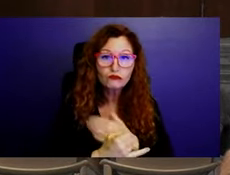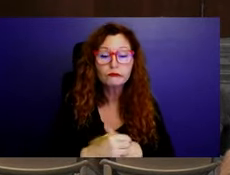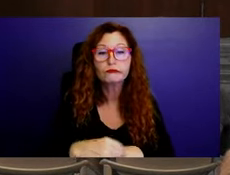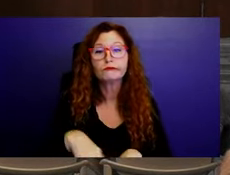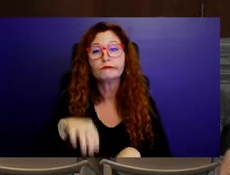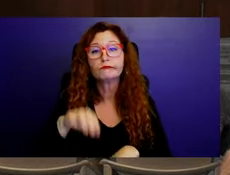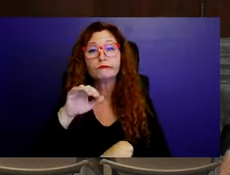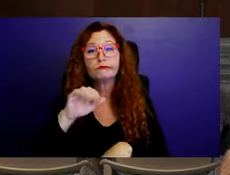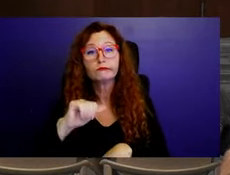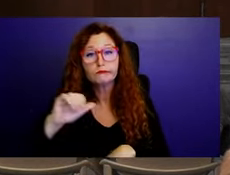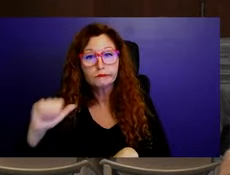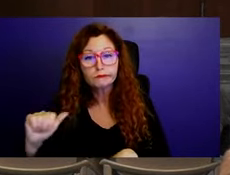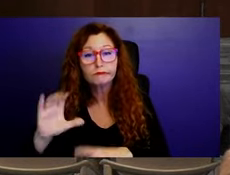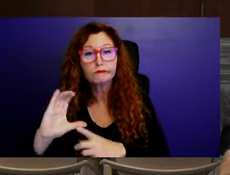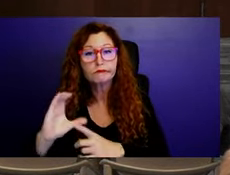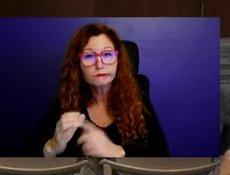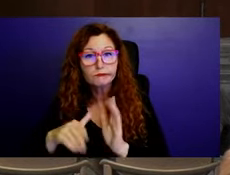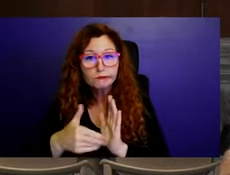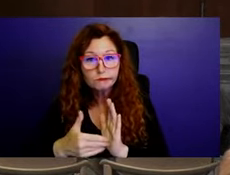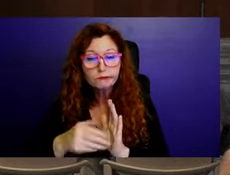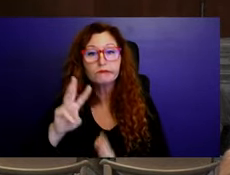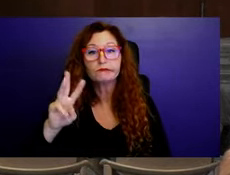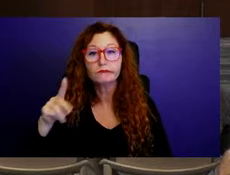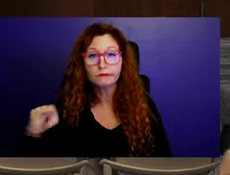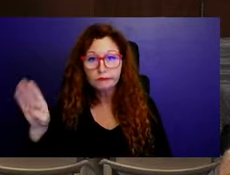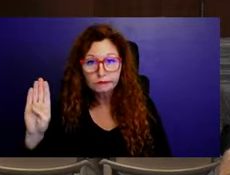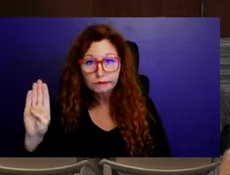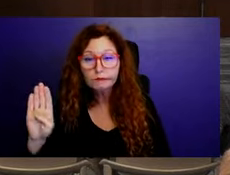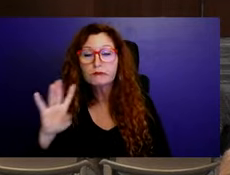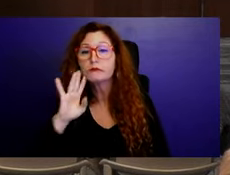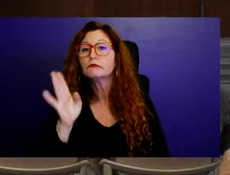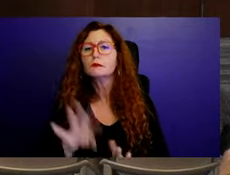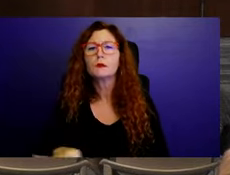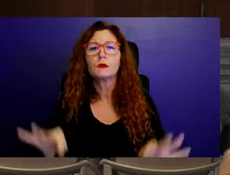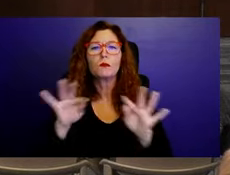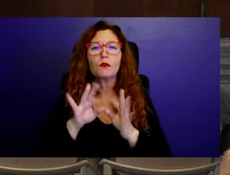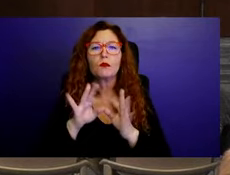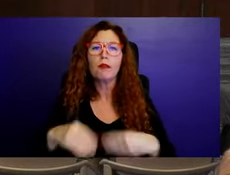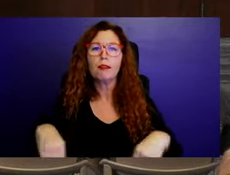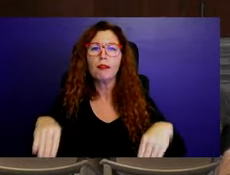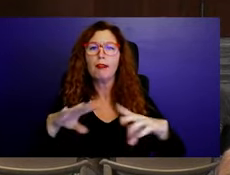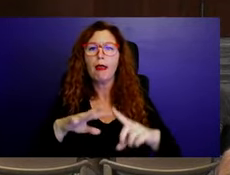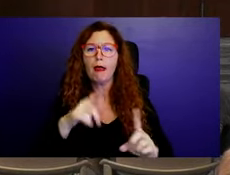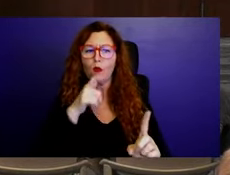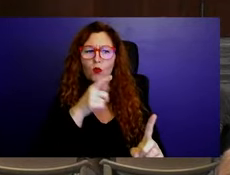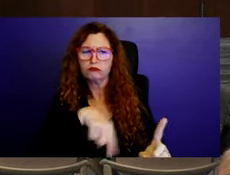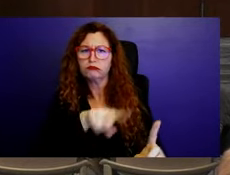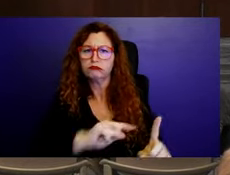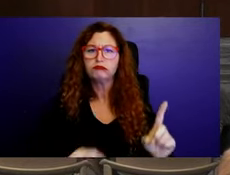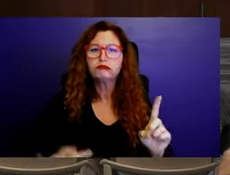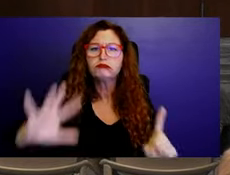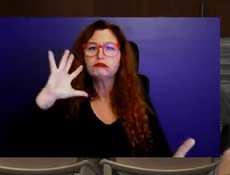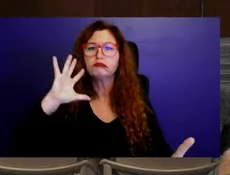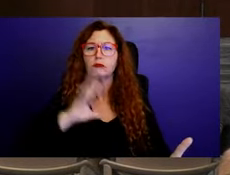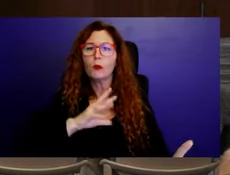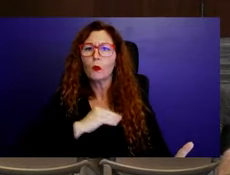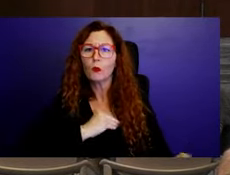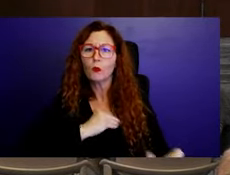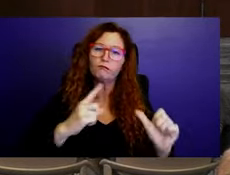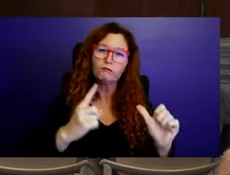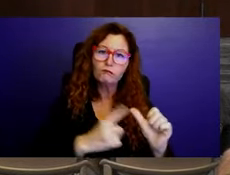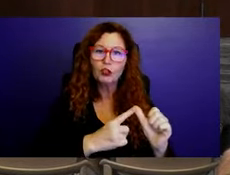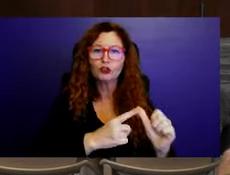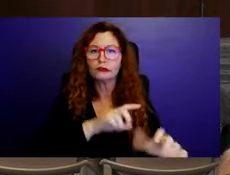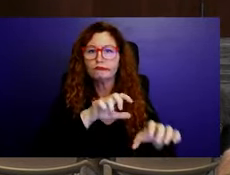to reaffirm the importance of land acknowledgement of local indigenous sites, and whereas the celebratory events to be held January